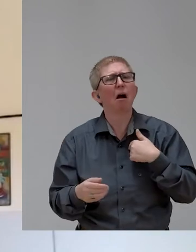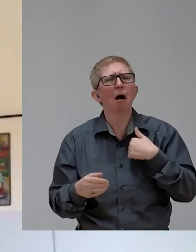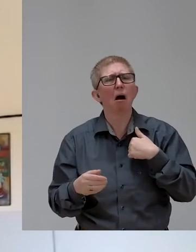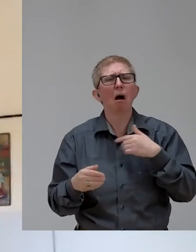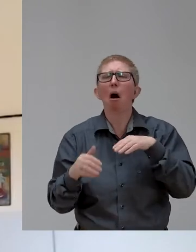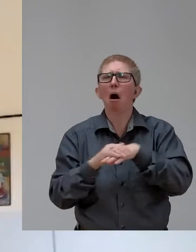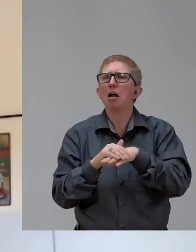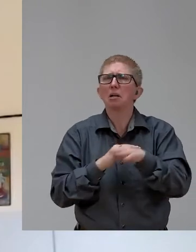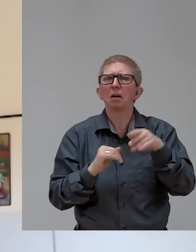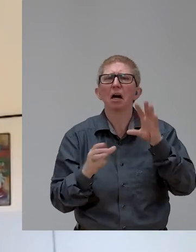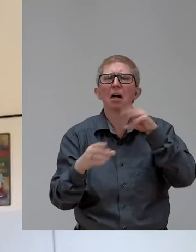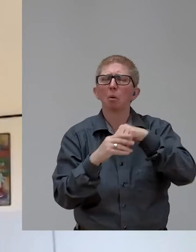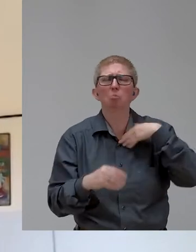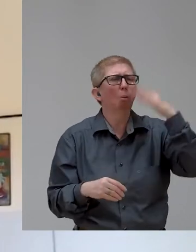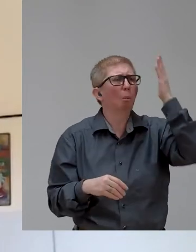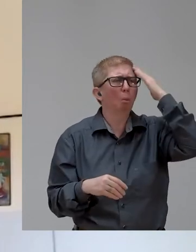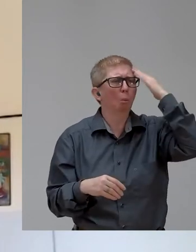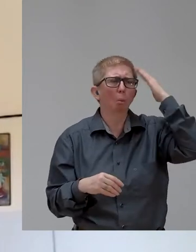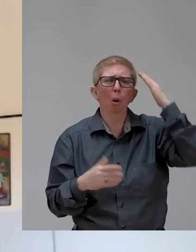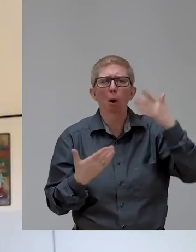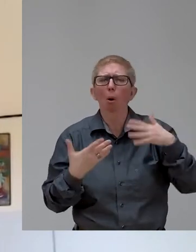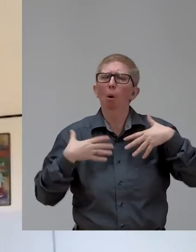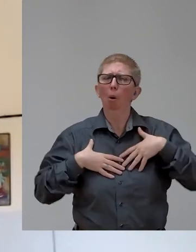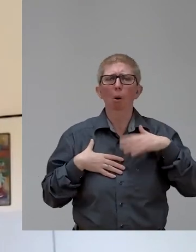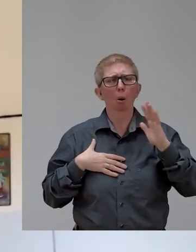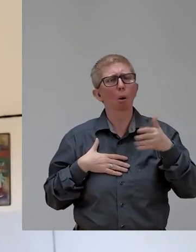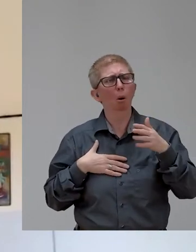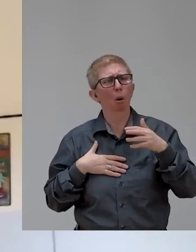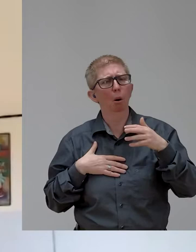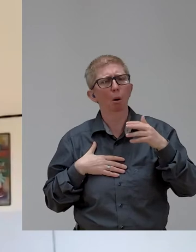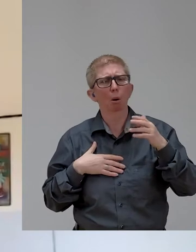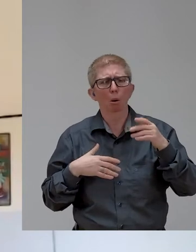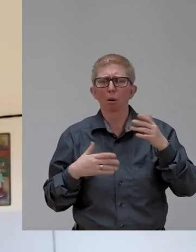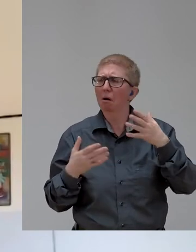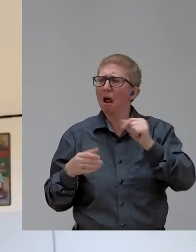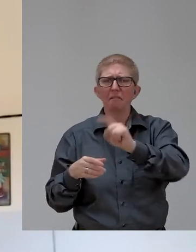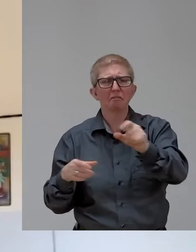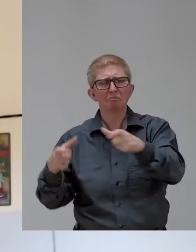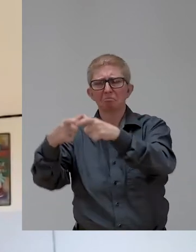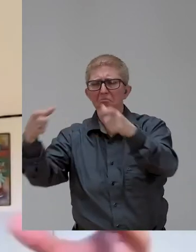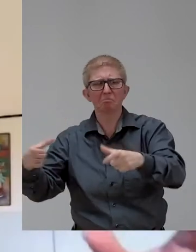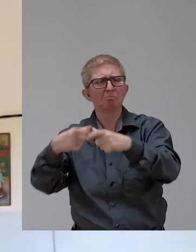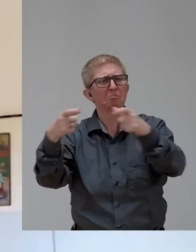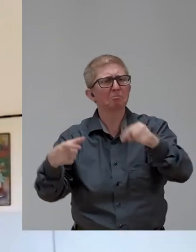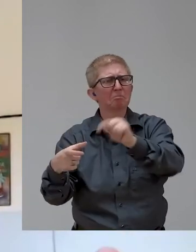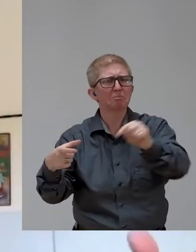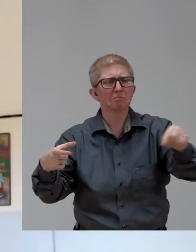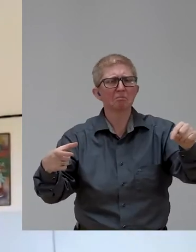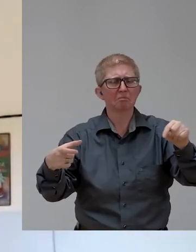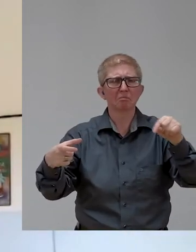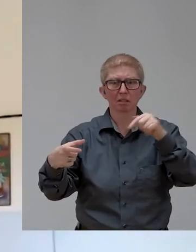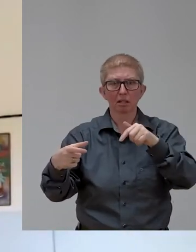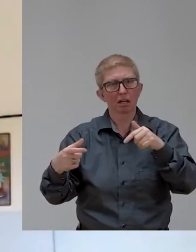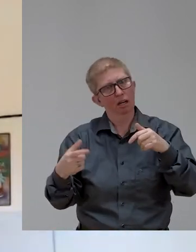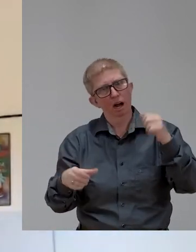would say that, like any organization, we suffered a little bit from the challenge of what was happening at headquarters being very different to what was happening out in the